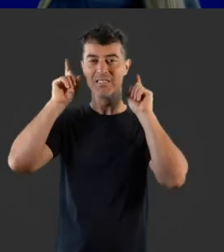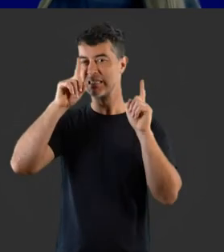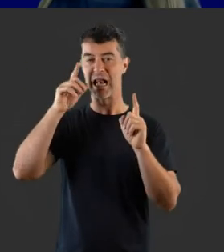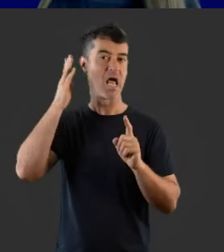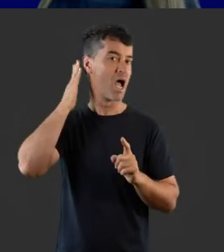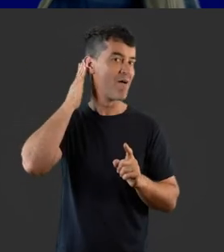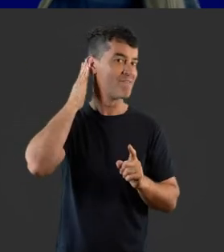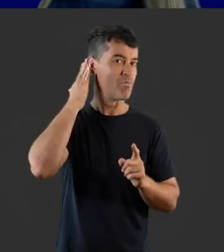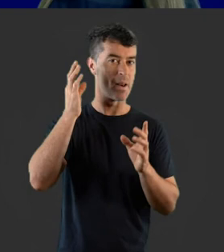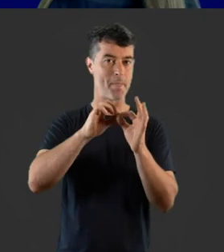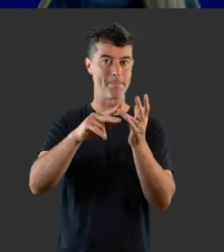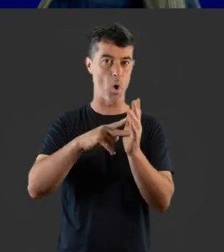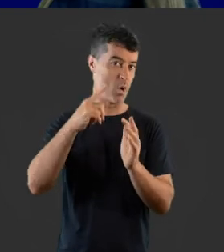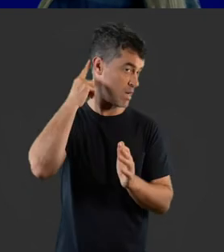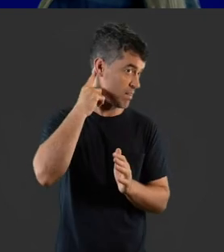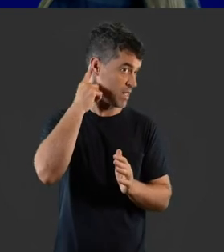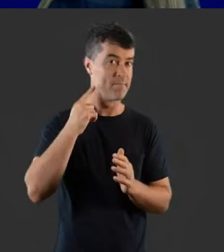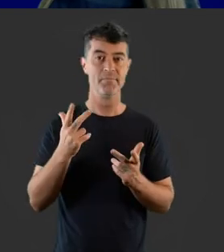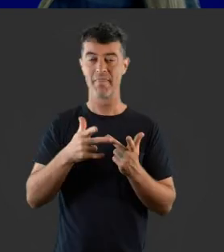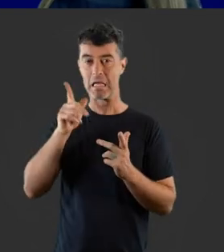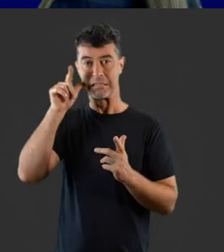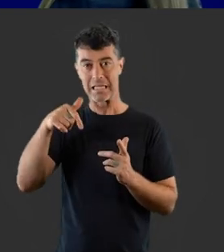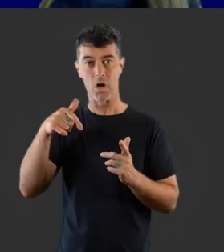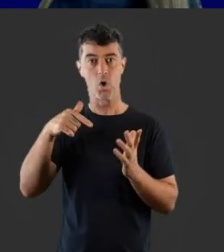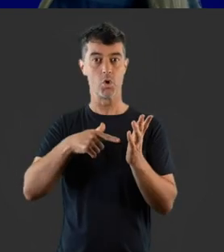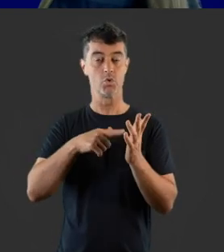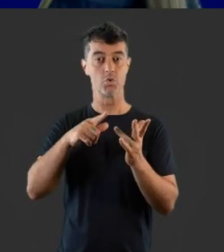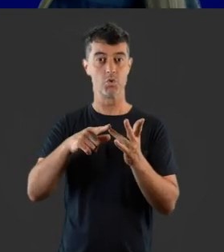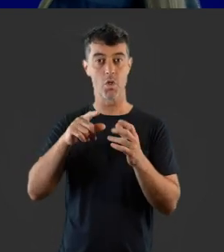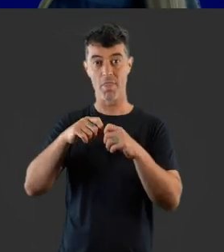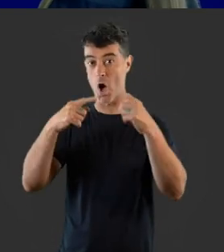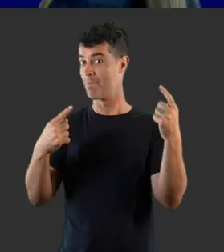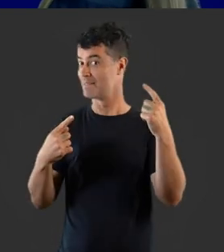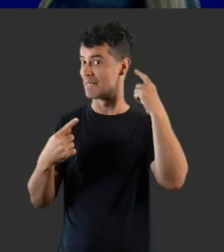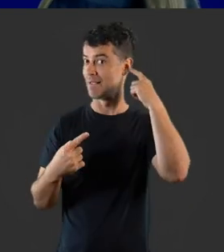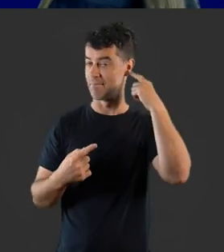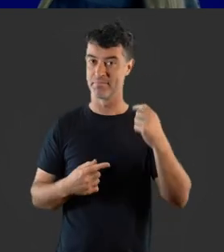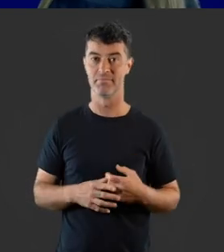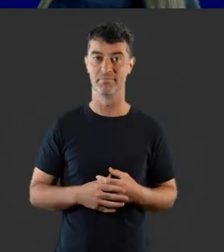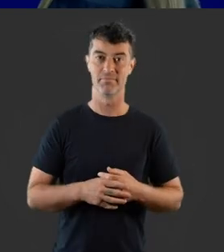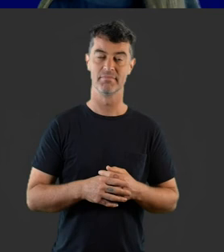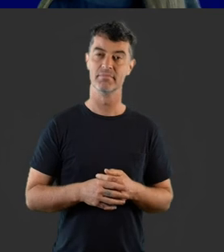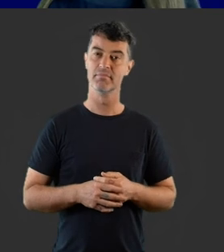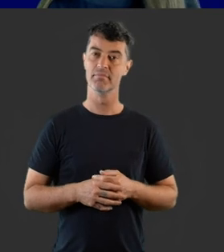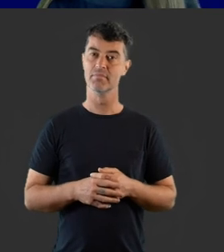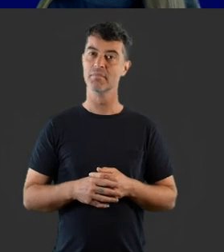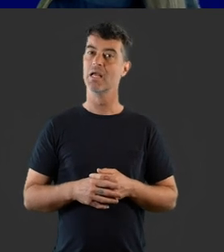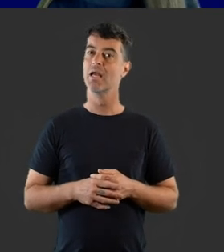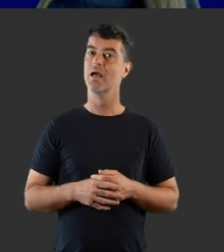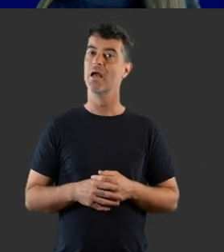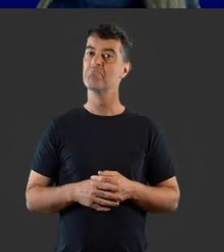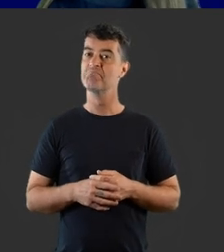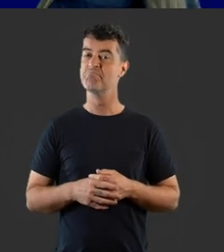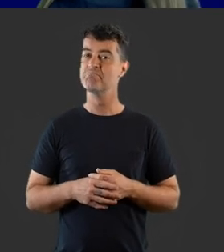Other types of hearing aids can vibrate the bone behind the ear. Others can send the sound signal to the opposite ear.